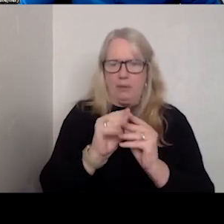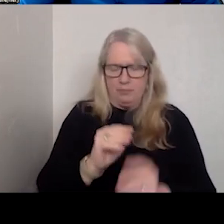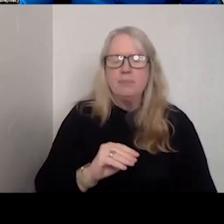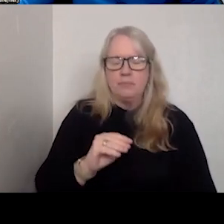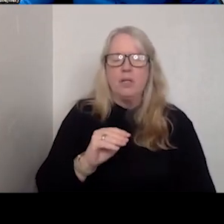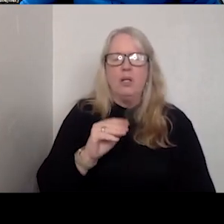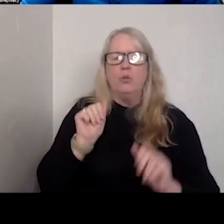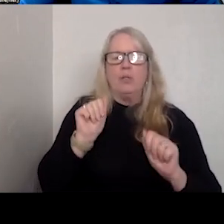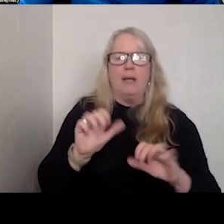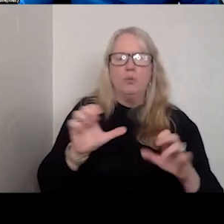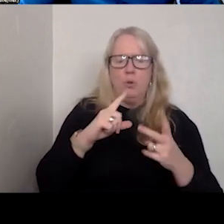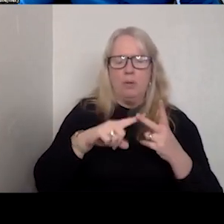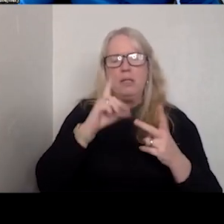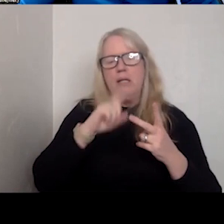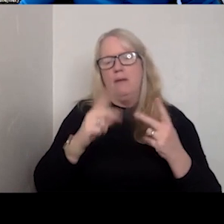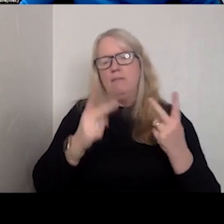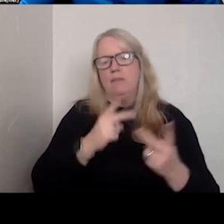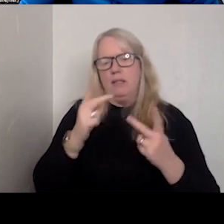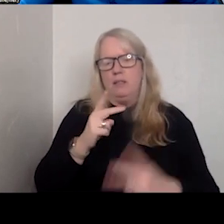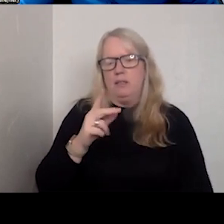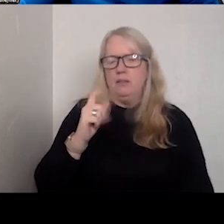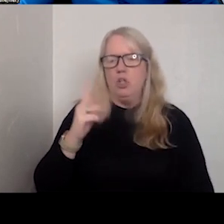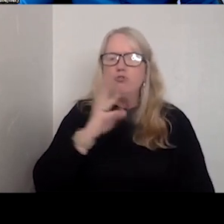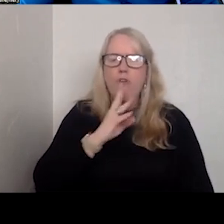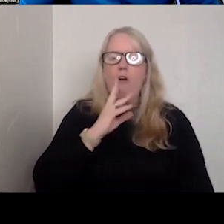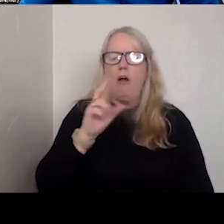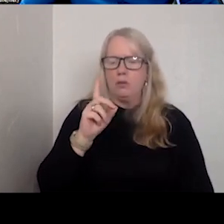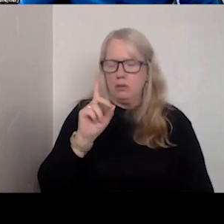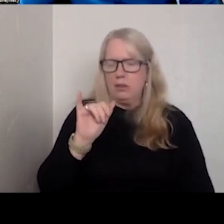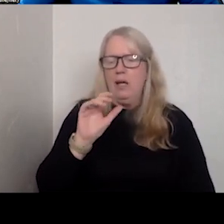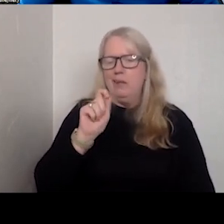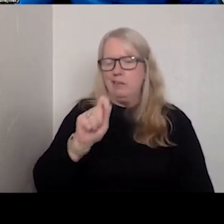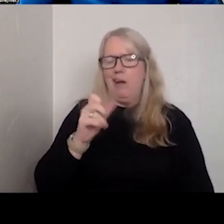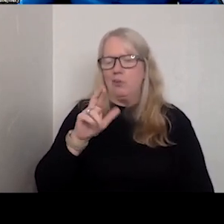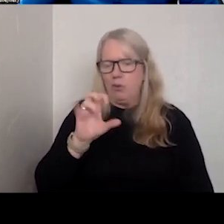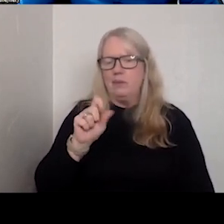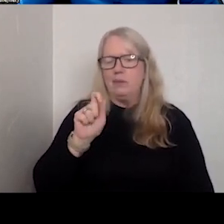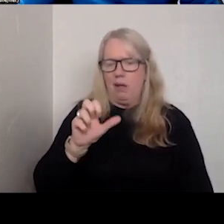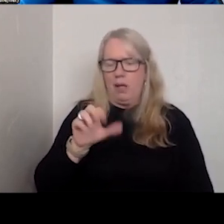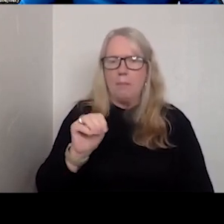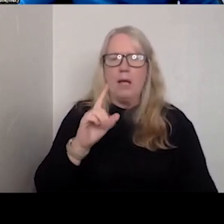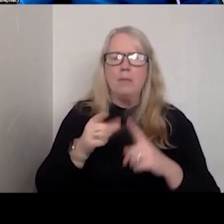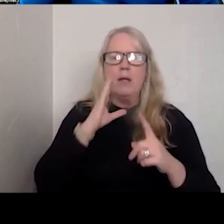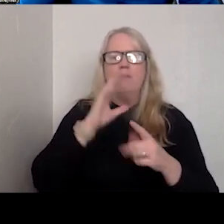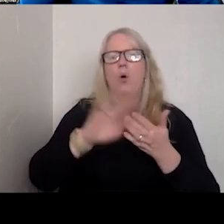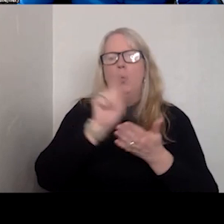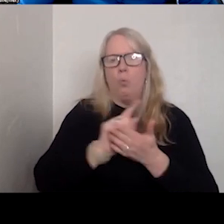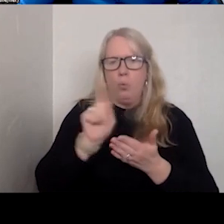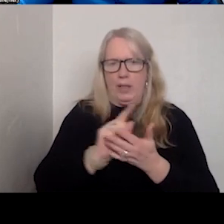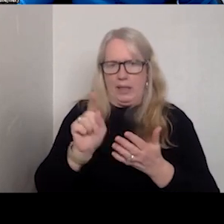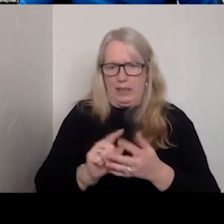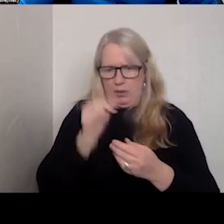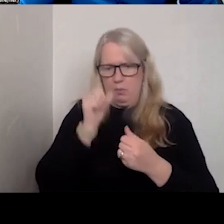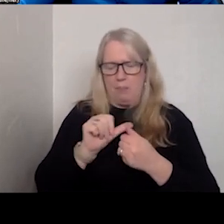that. You can also visit talk.crisisnow.com to sign up for the weekly reminders and the